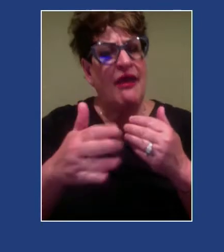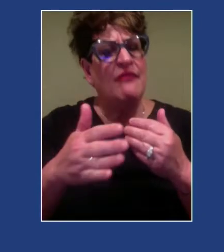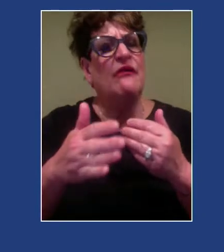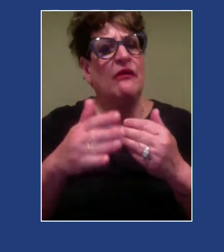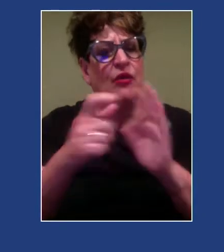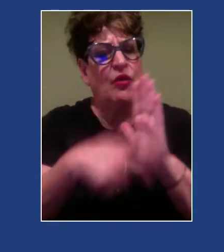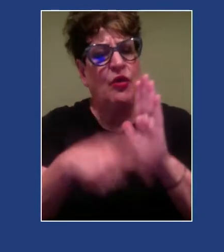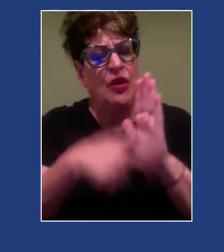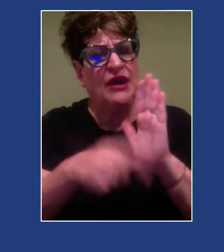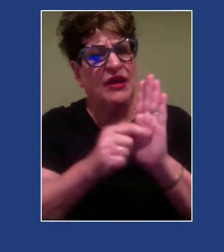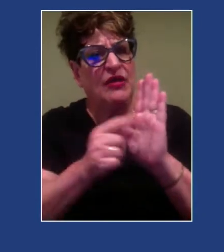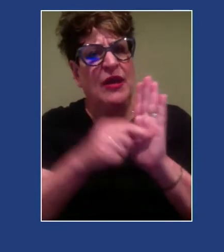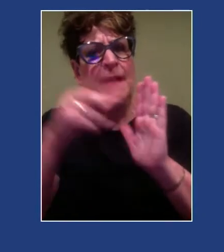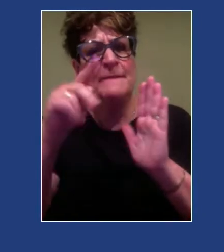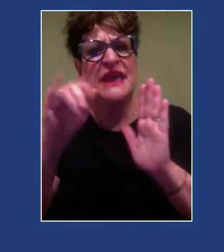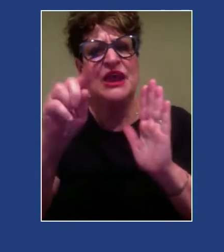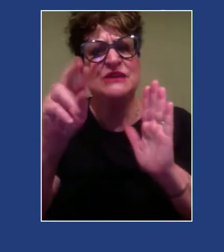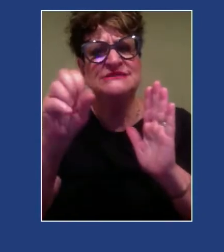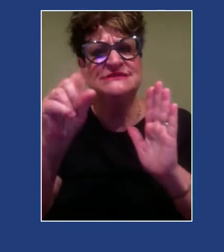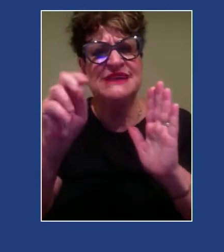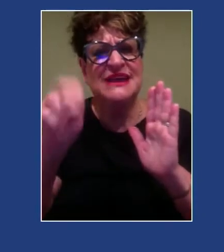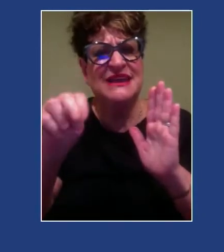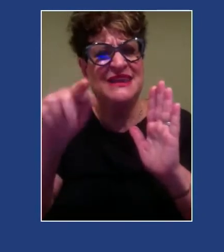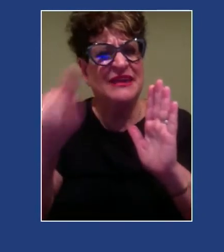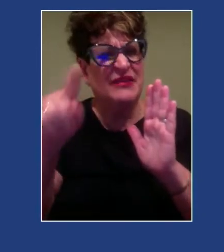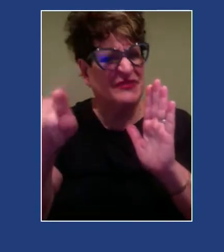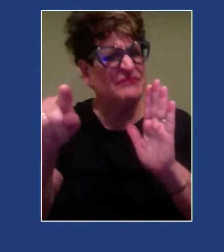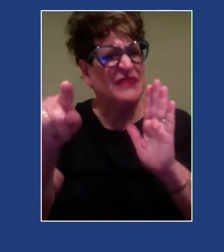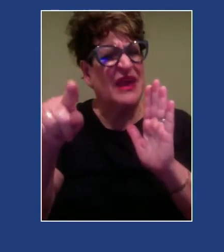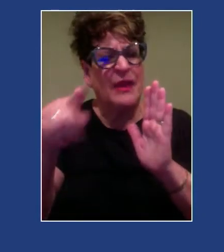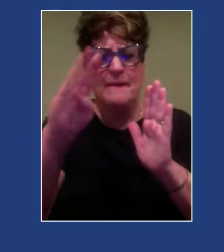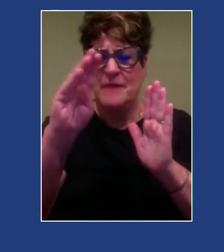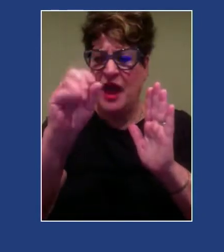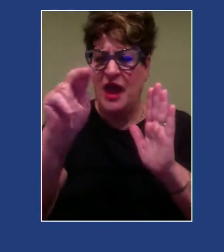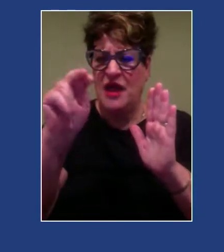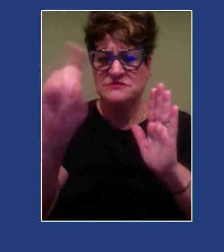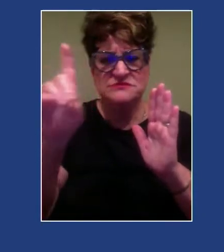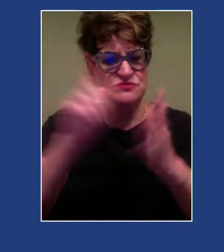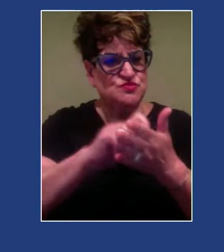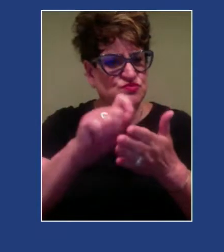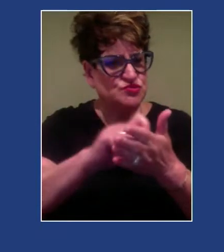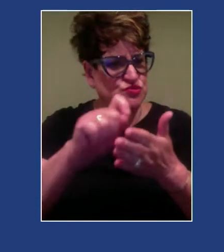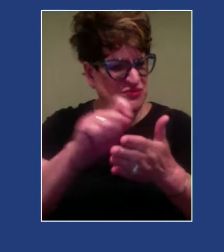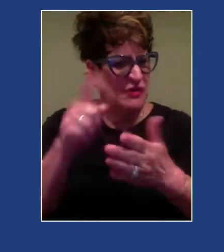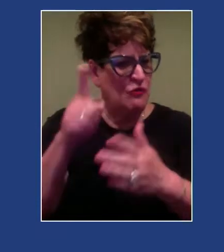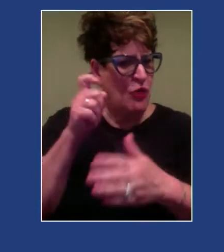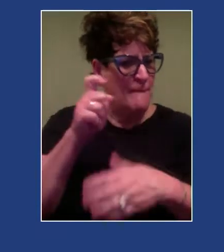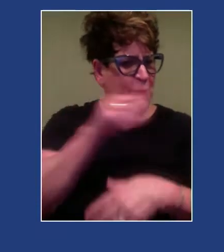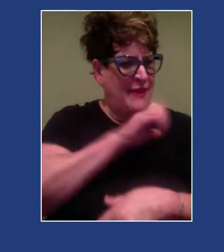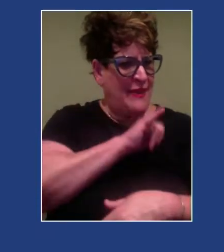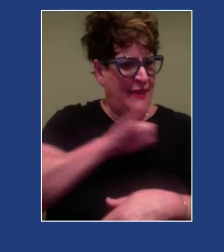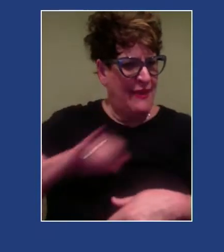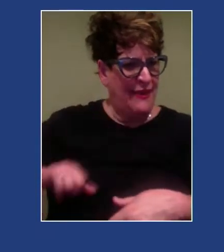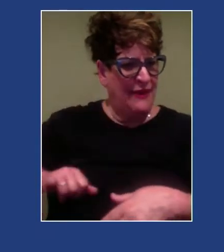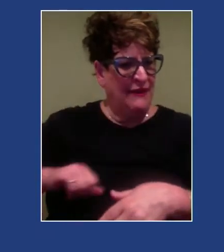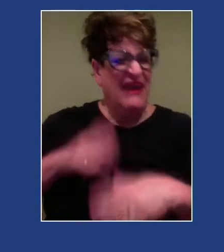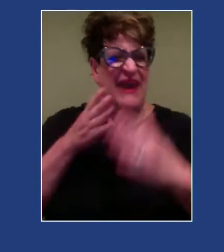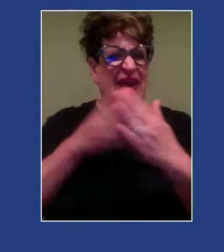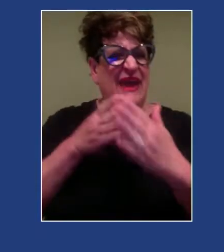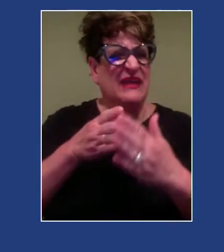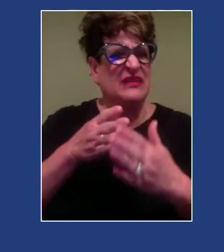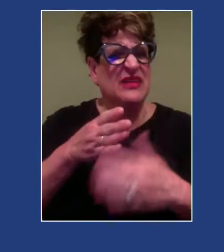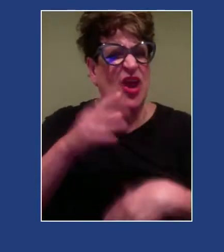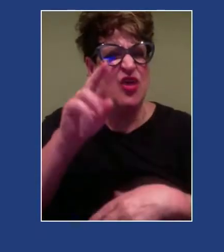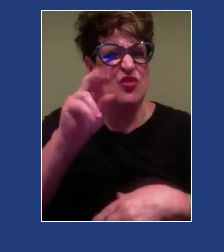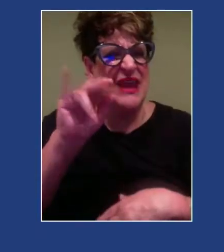Geary, and Bond that actually came out of Yale that talked about anti-racist adaptations that therapists can make when they